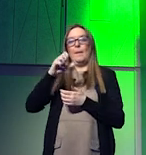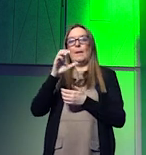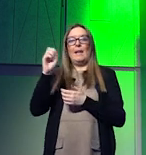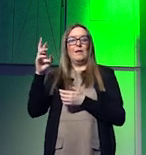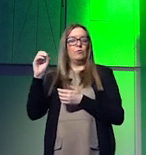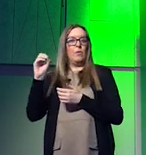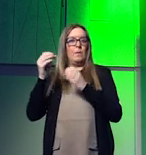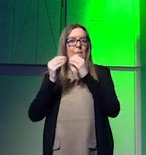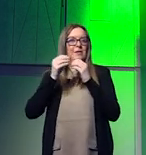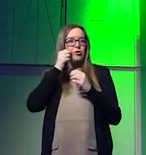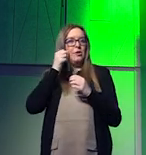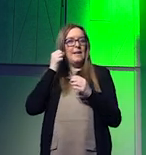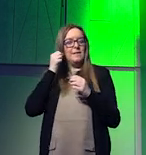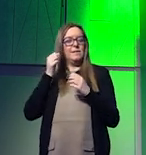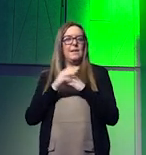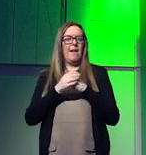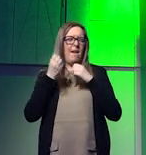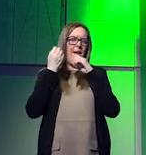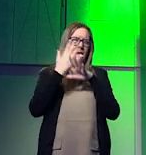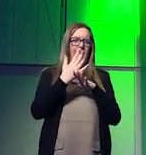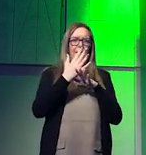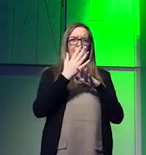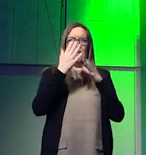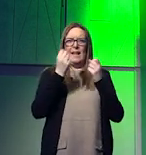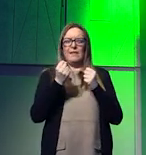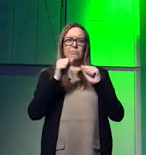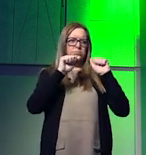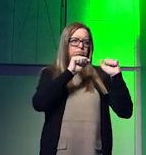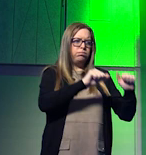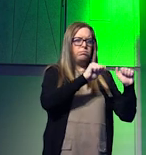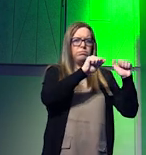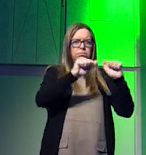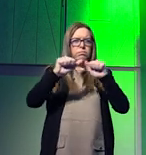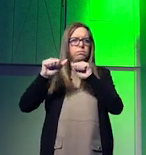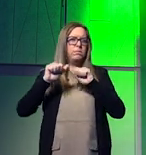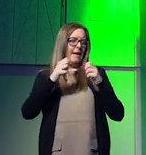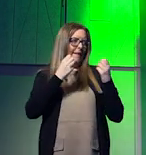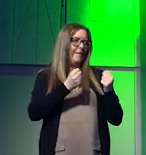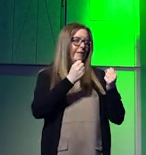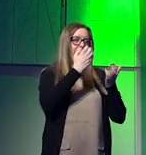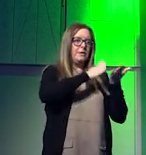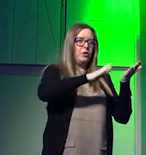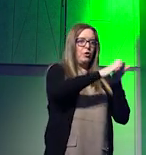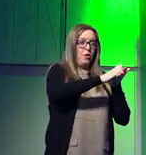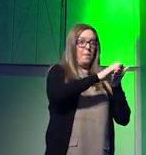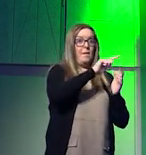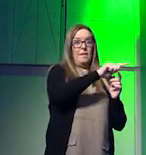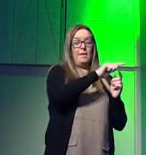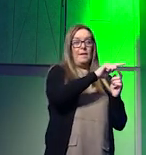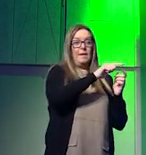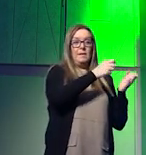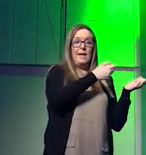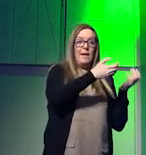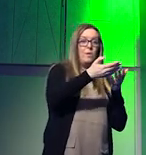can die under all these foundational and dynamic pressures. Europe is a country that outsources its security and